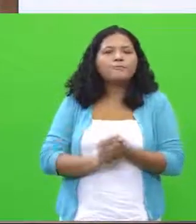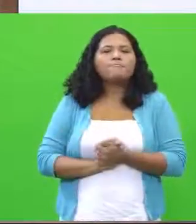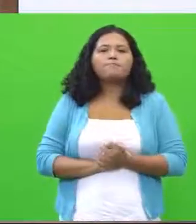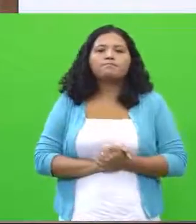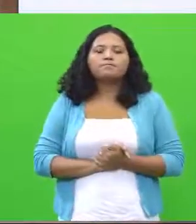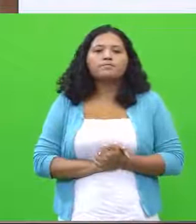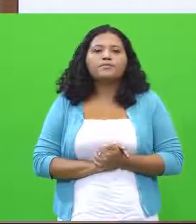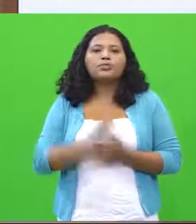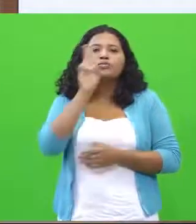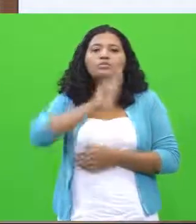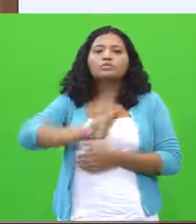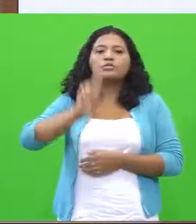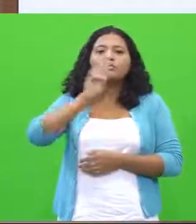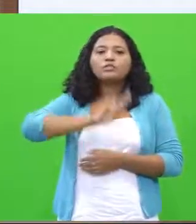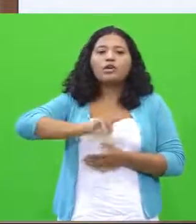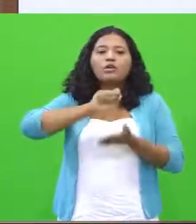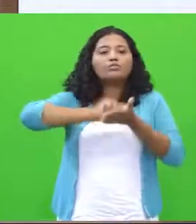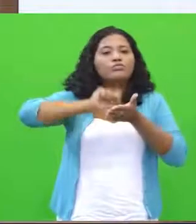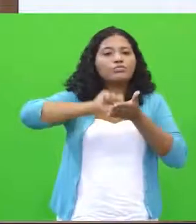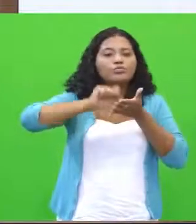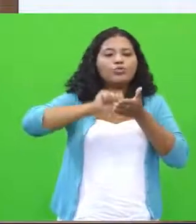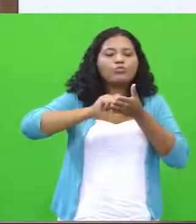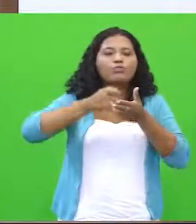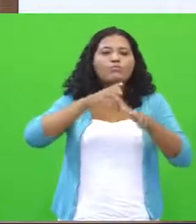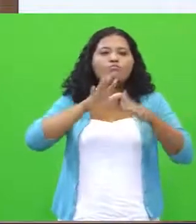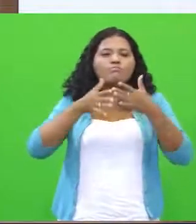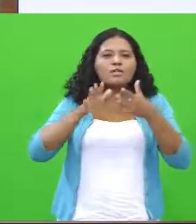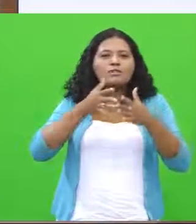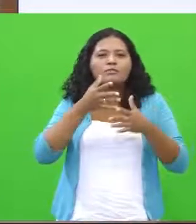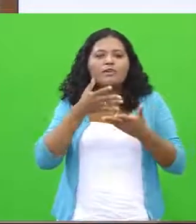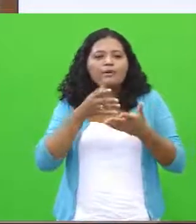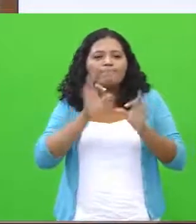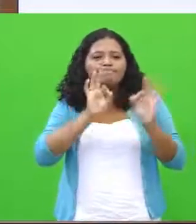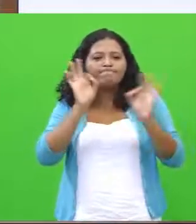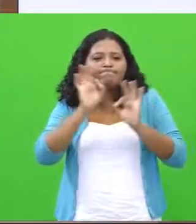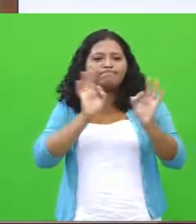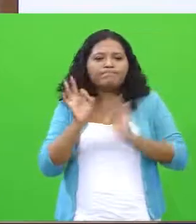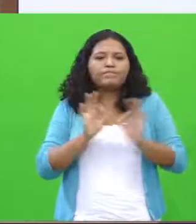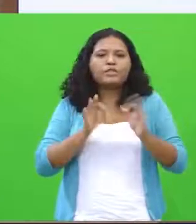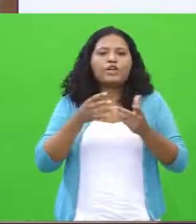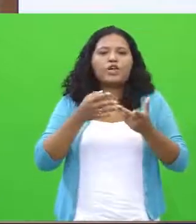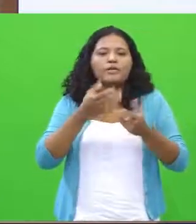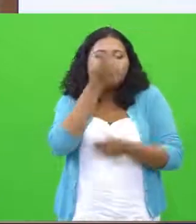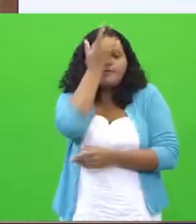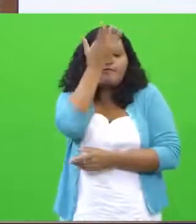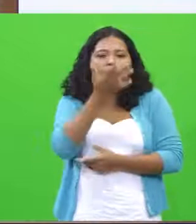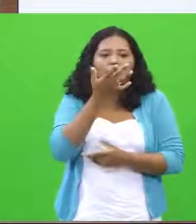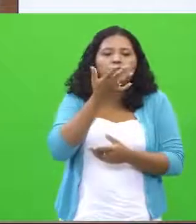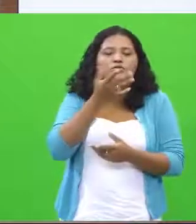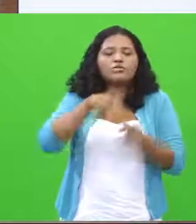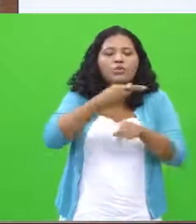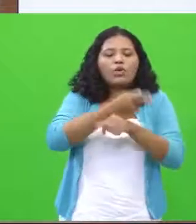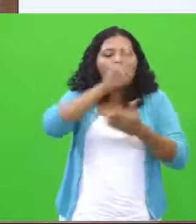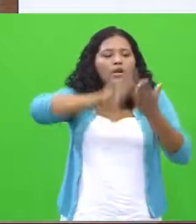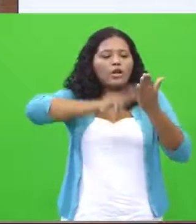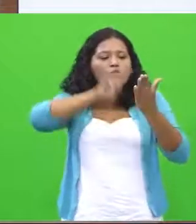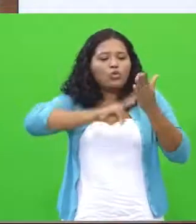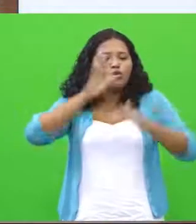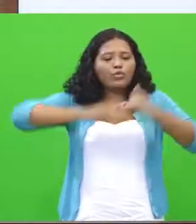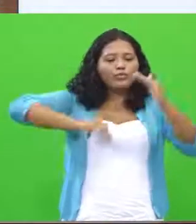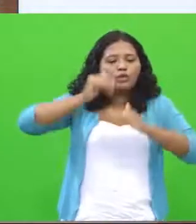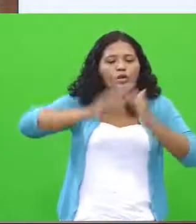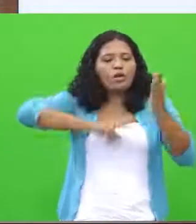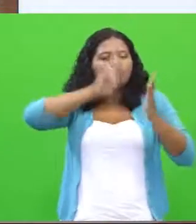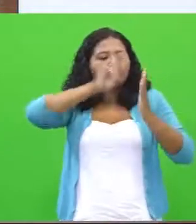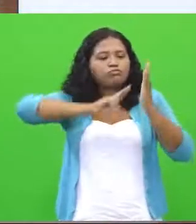to use a caligraphy the most legible possible, to facilitate the work of the bank, regarding the correction.